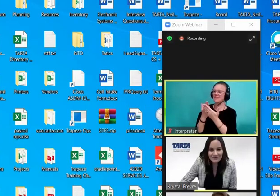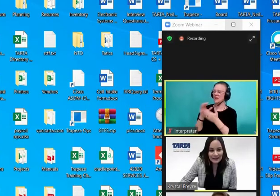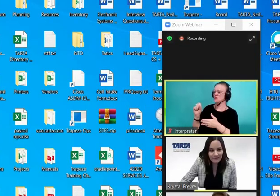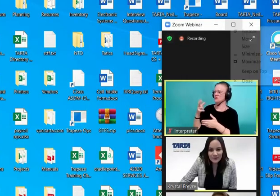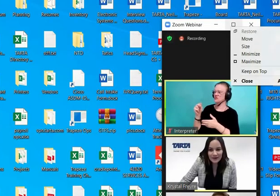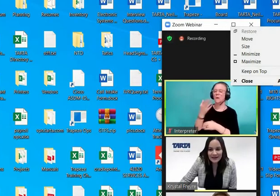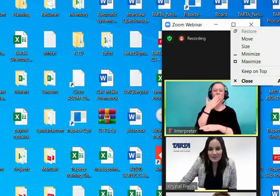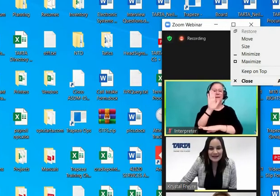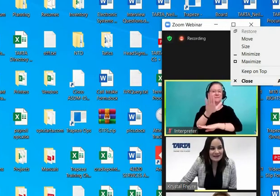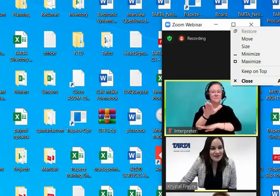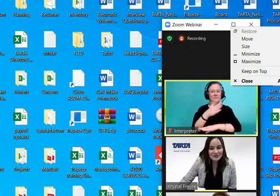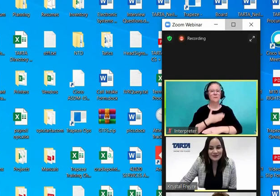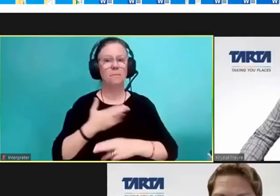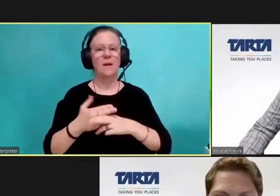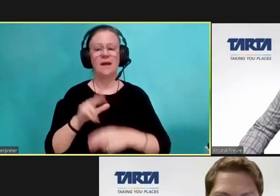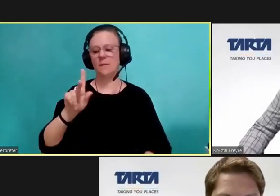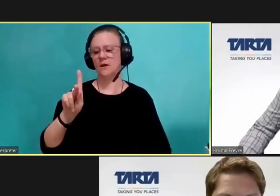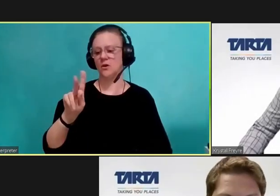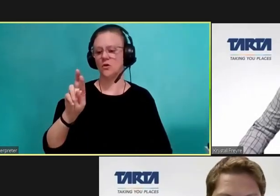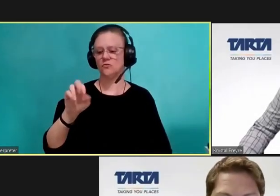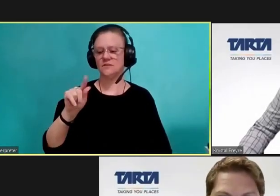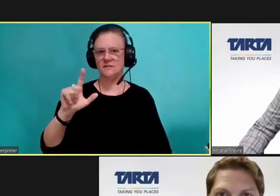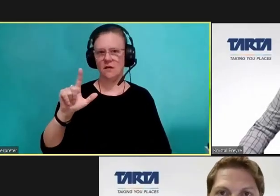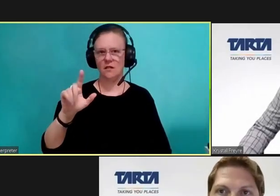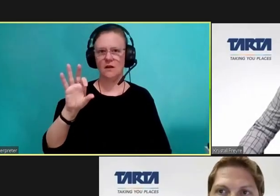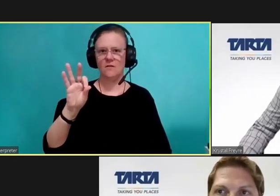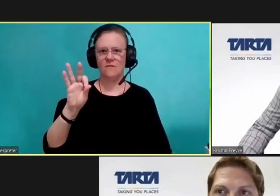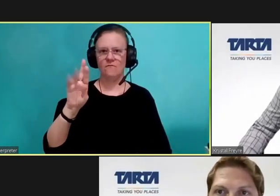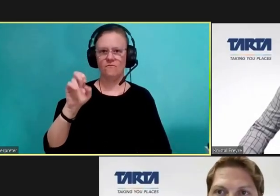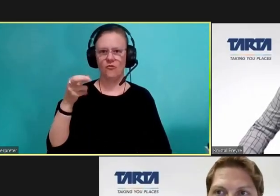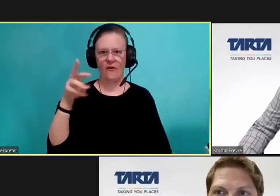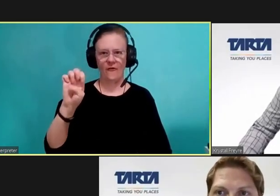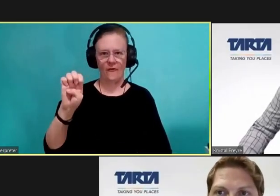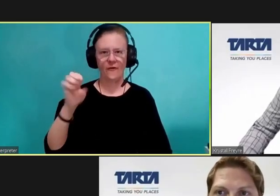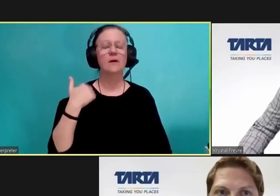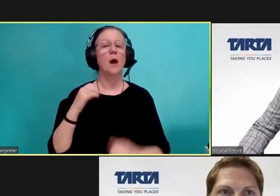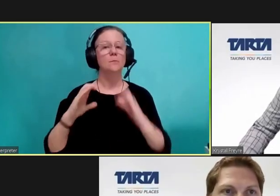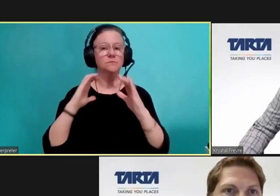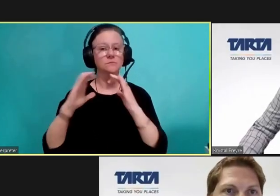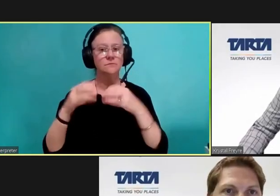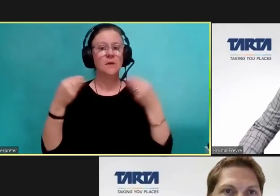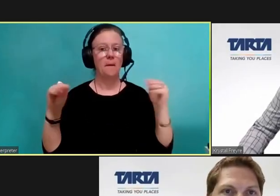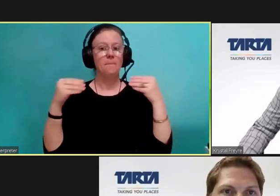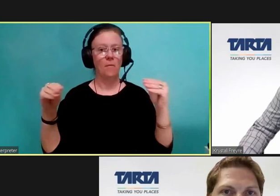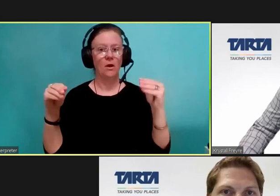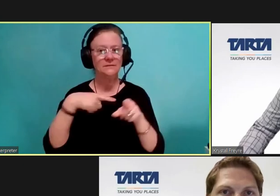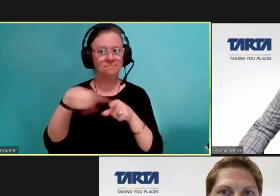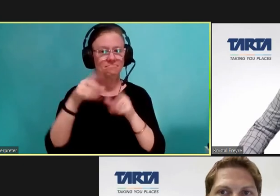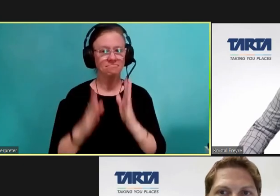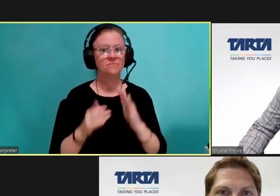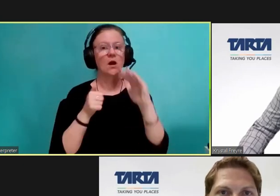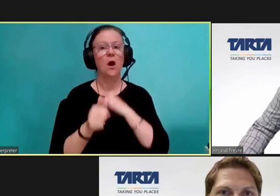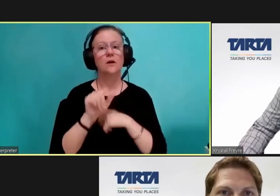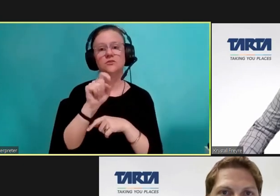and good evening, everyone. My name is Crystal Frayer, and I am the Communications and Marketing Specialist at Tarta. I